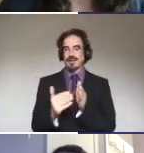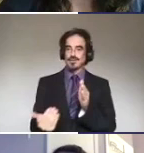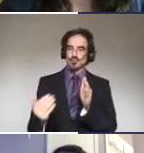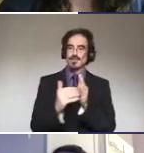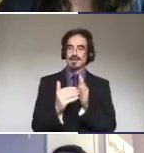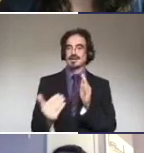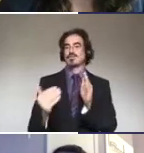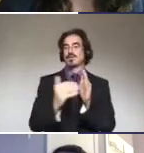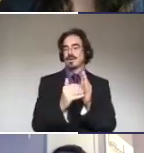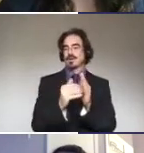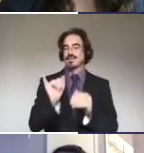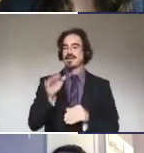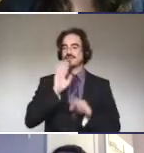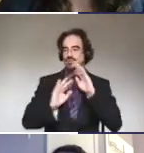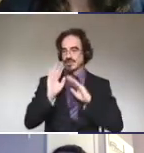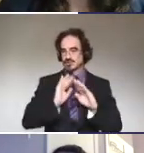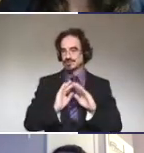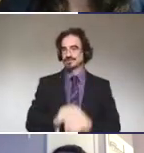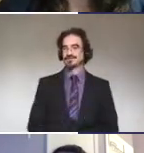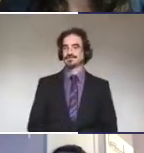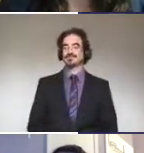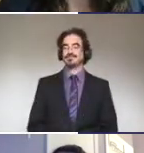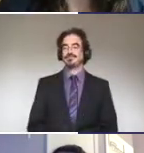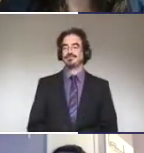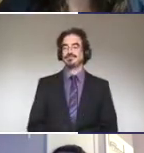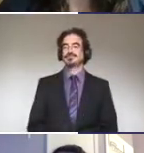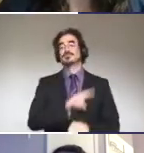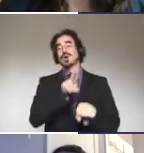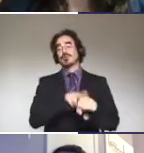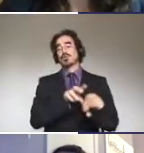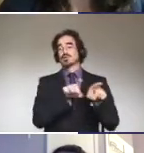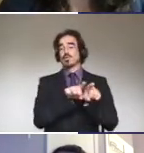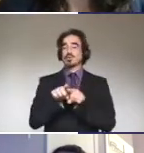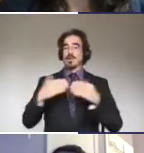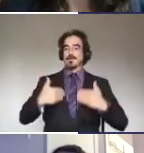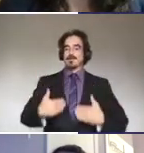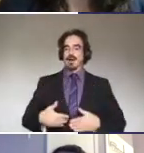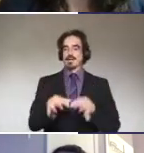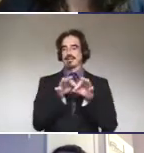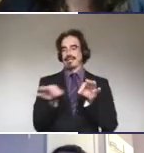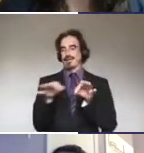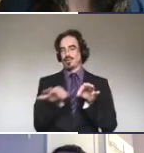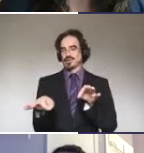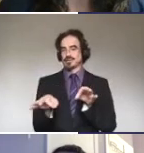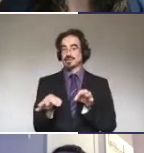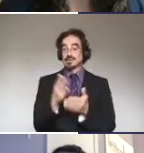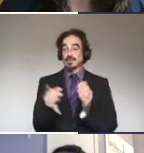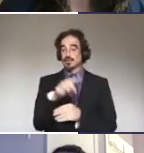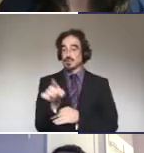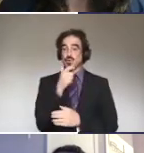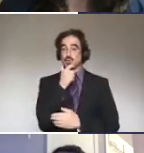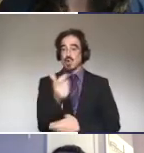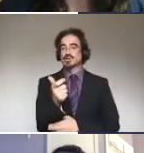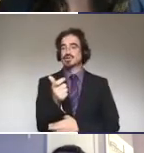that frustration. And of course, body language. Some of you may be watching the interpreter too. You can see the